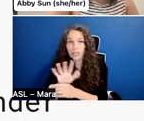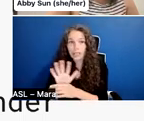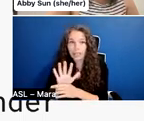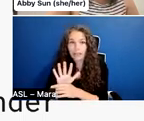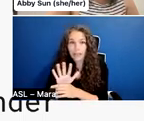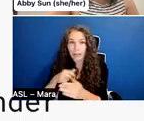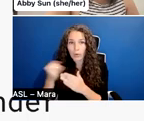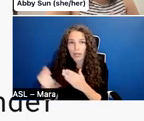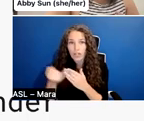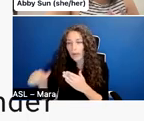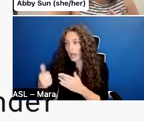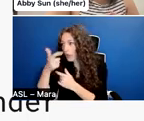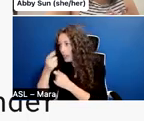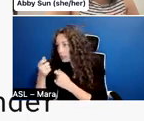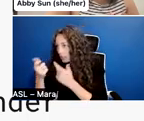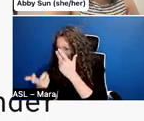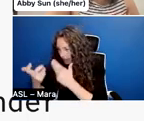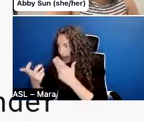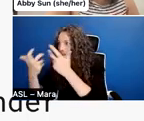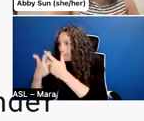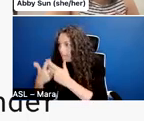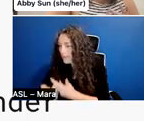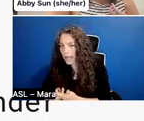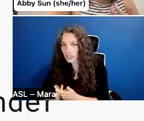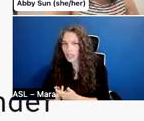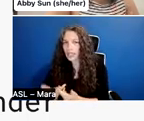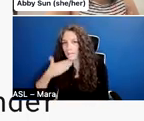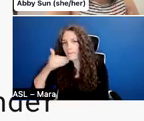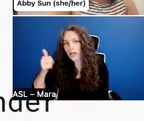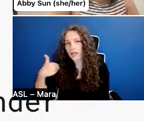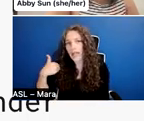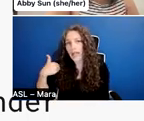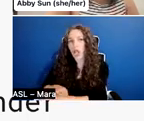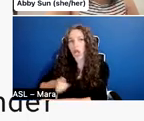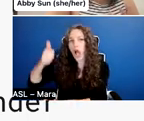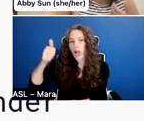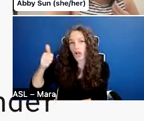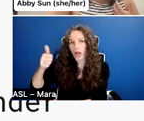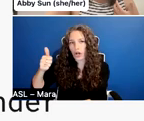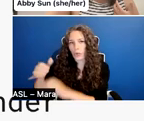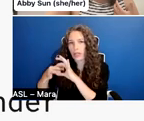about, um, how to form a longer term relationship, even beyond your film project.